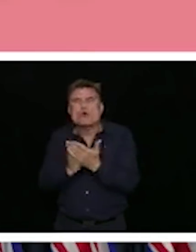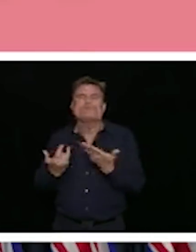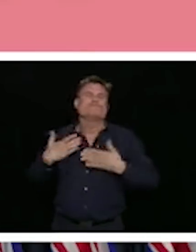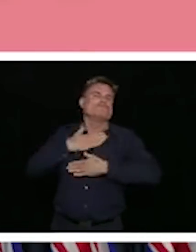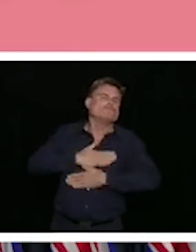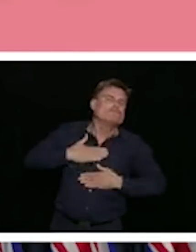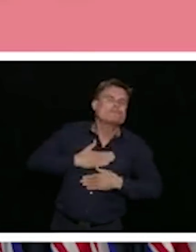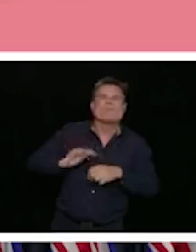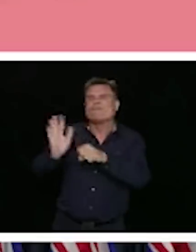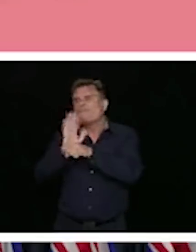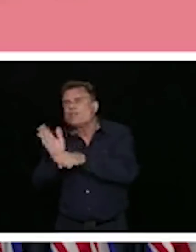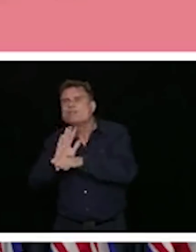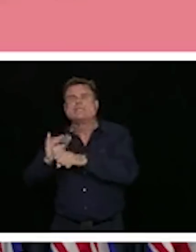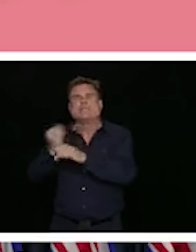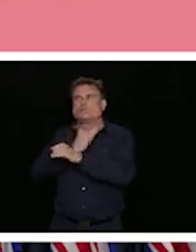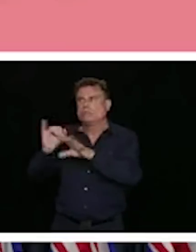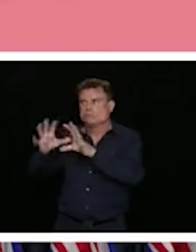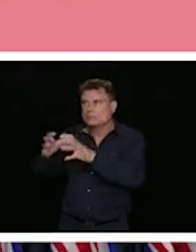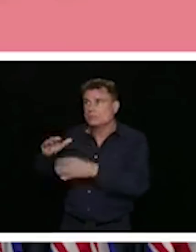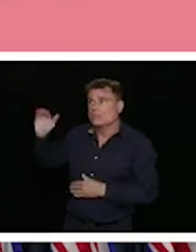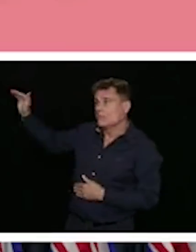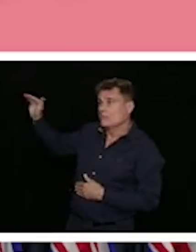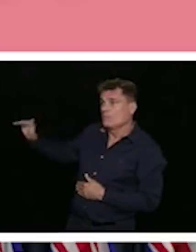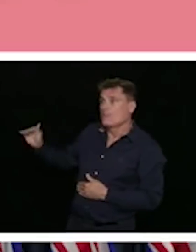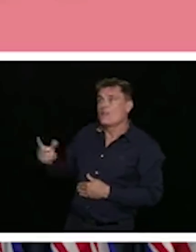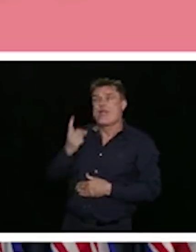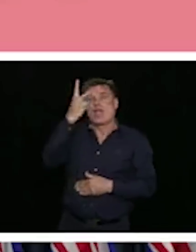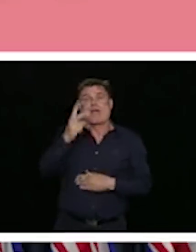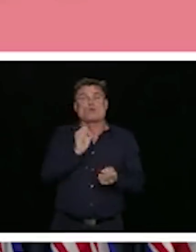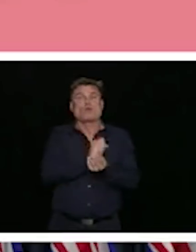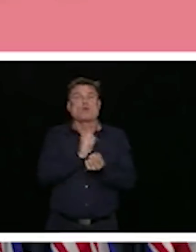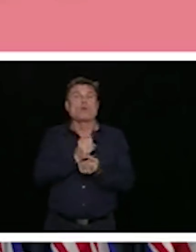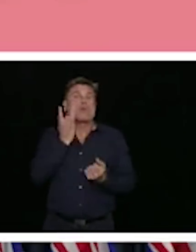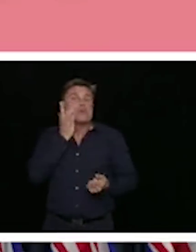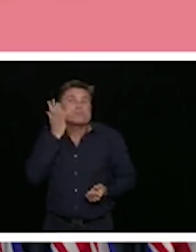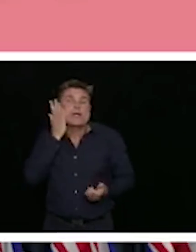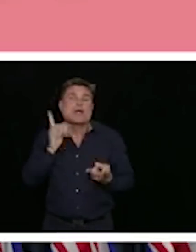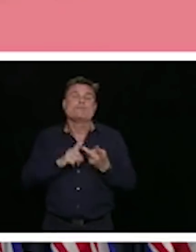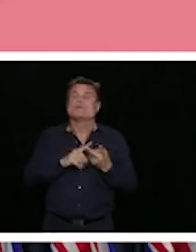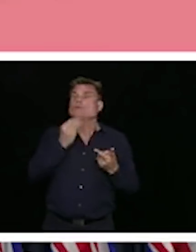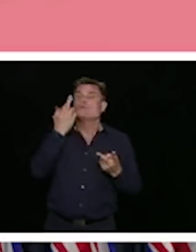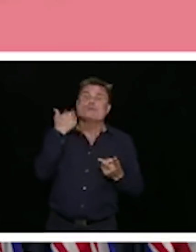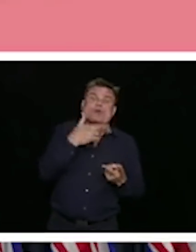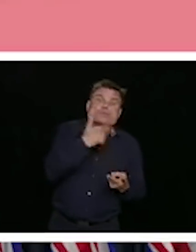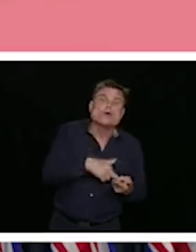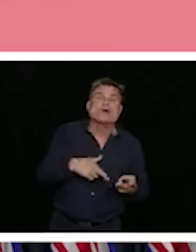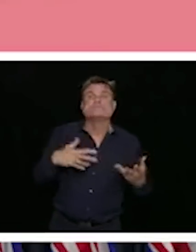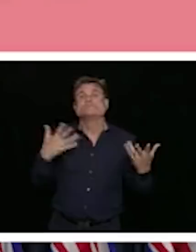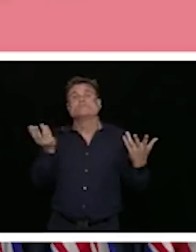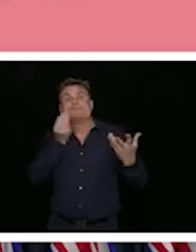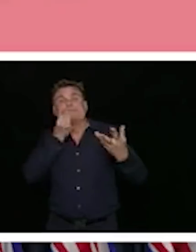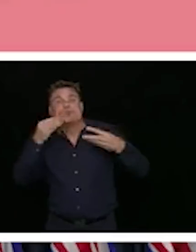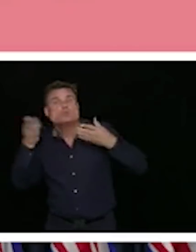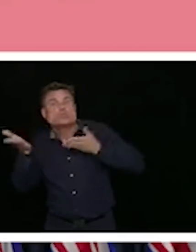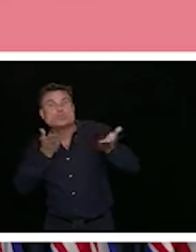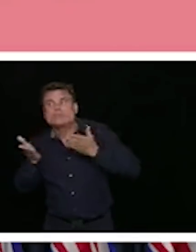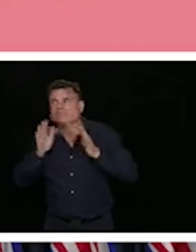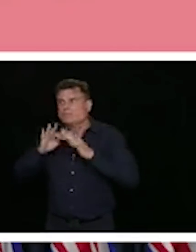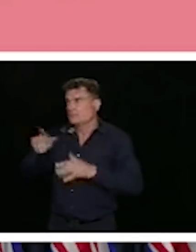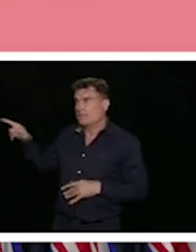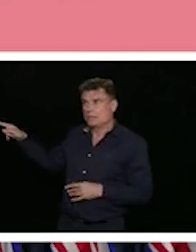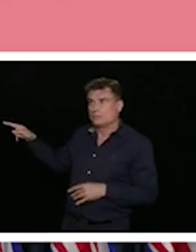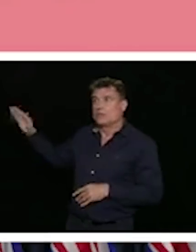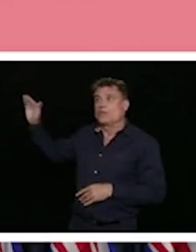retail areas. And we know that those are the areas that have been dramatically impacted by closures. during the response to the pandemic.